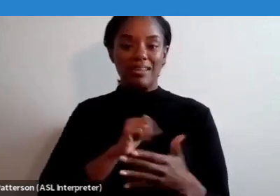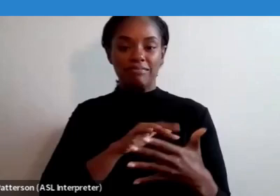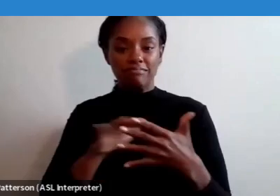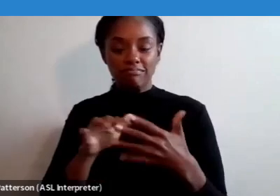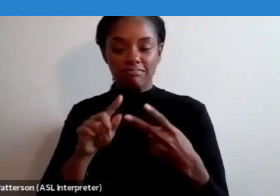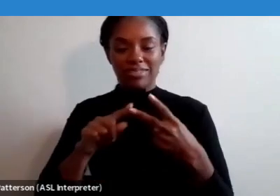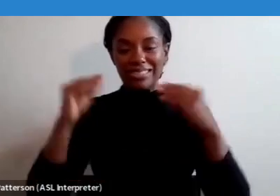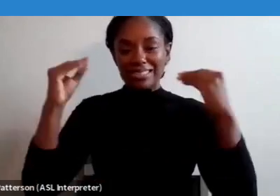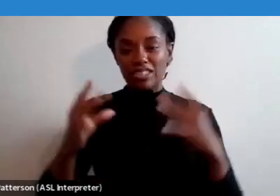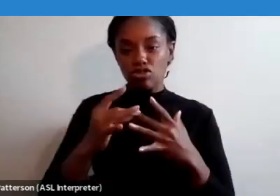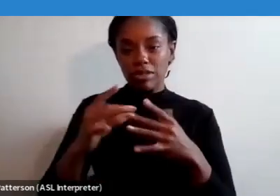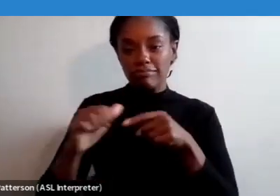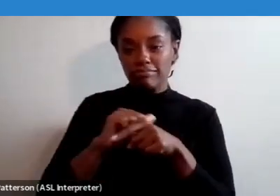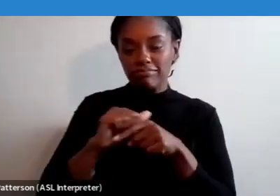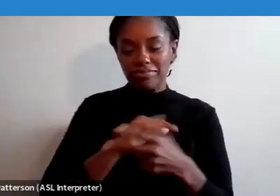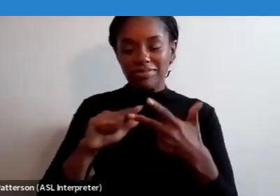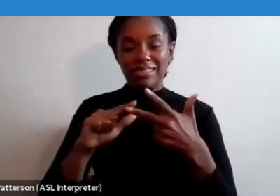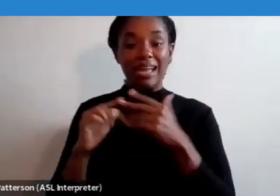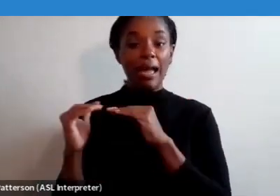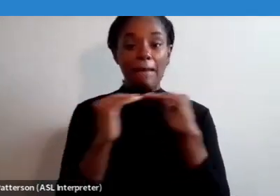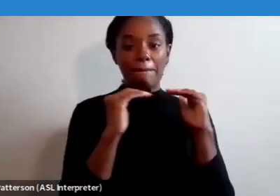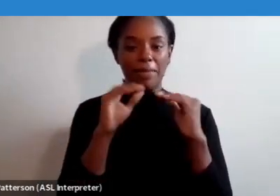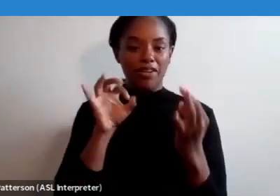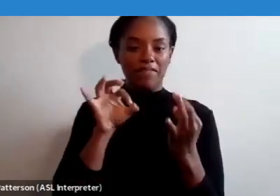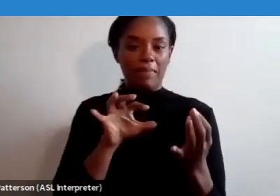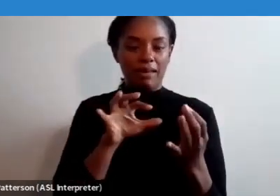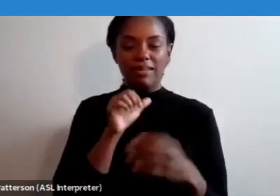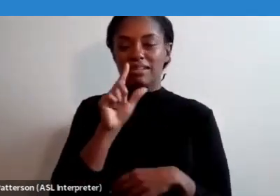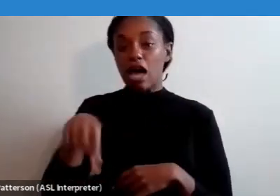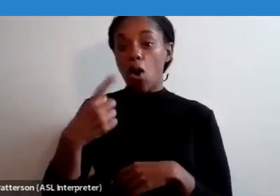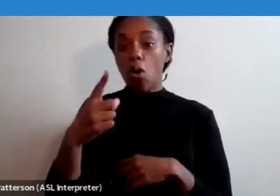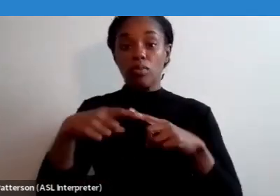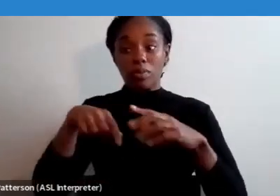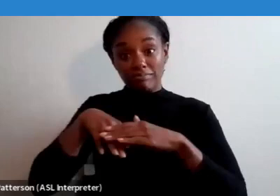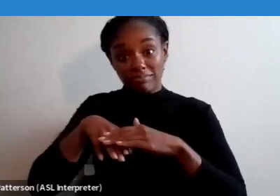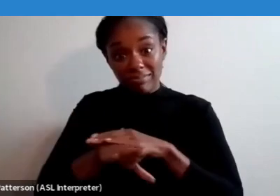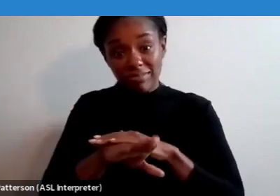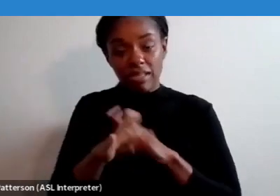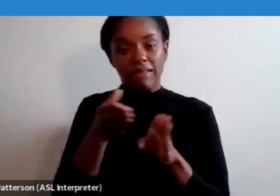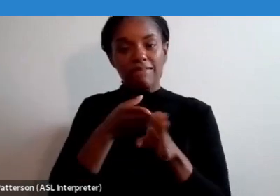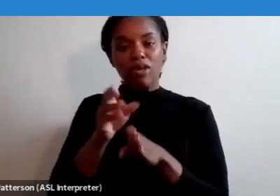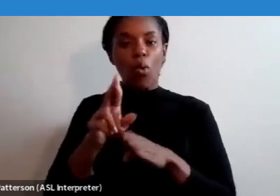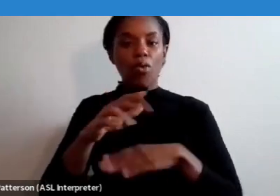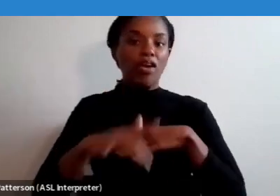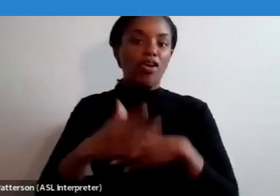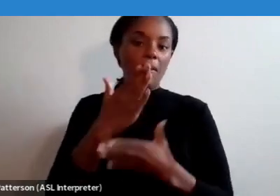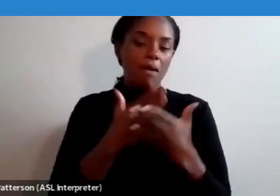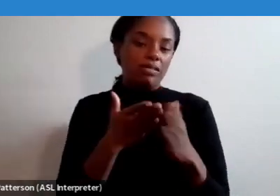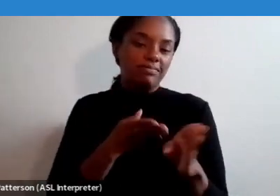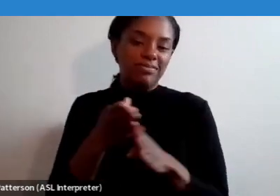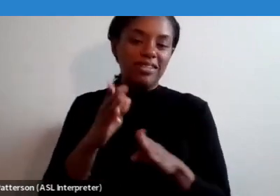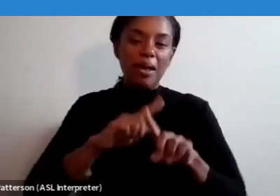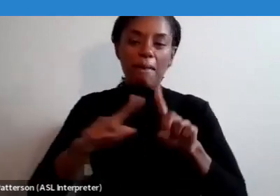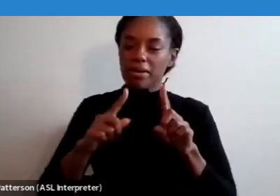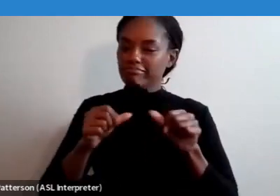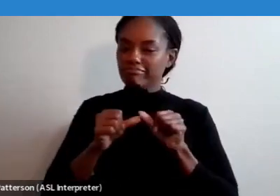practice, and through peer feedback. Not just when we enter the field or in the early stages of our career, but throughout the